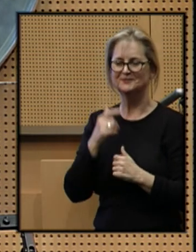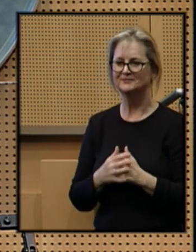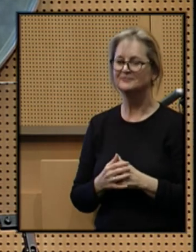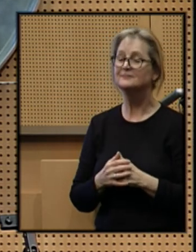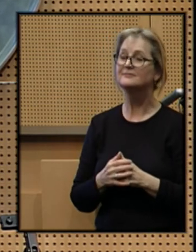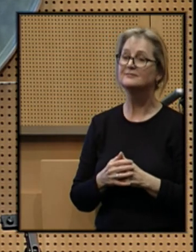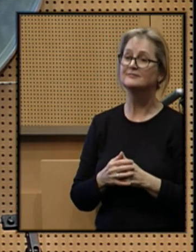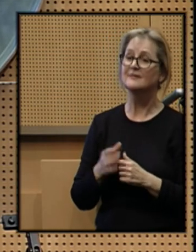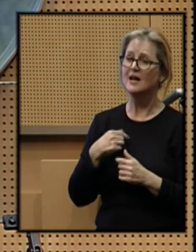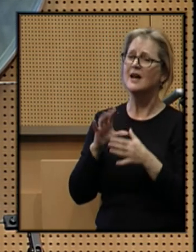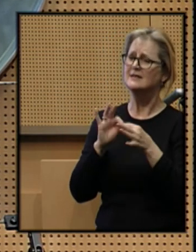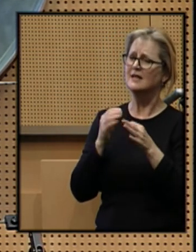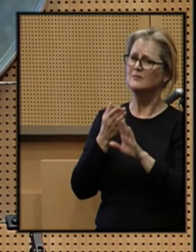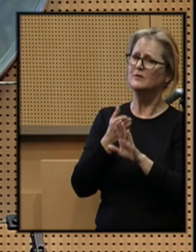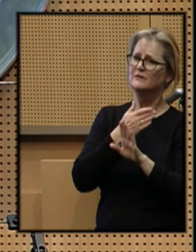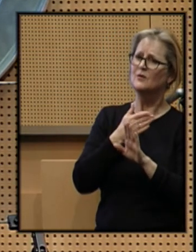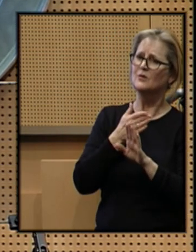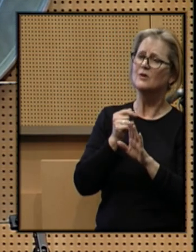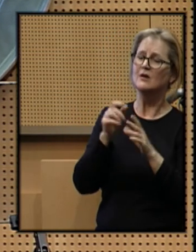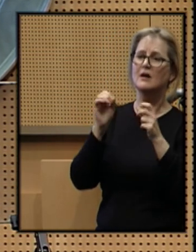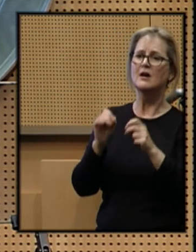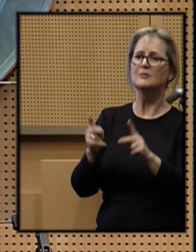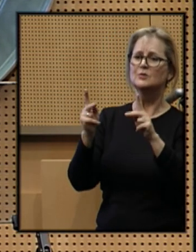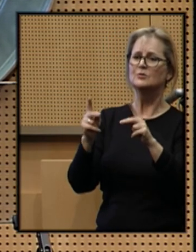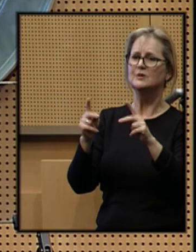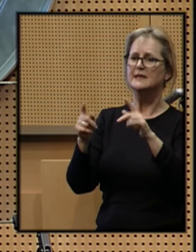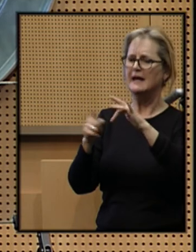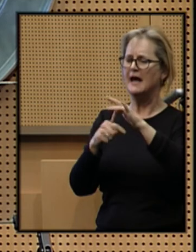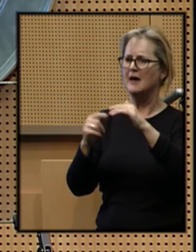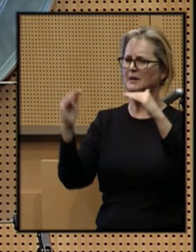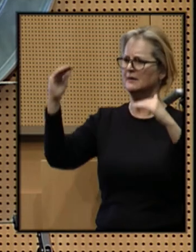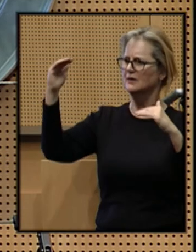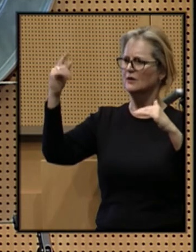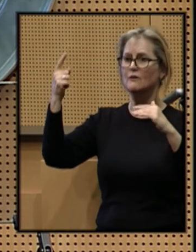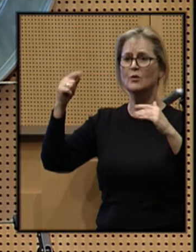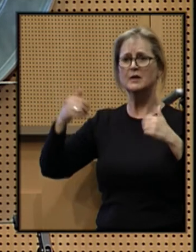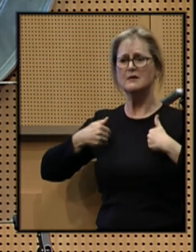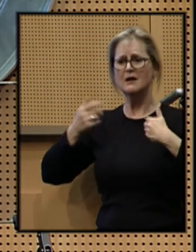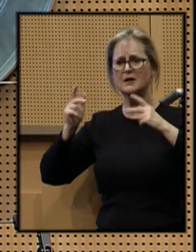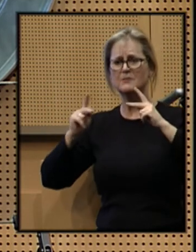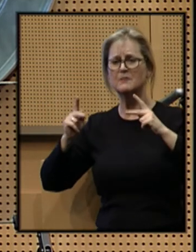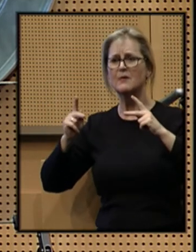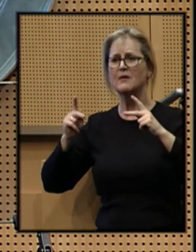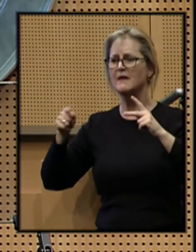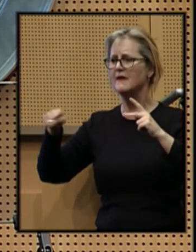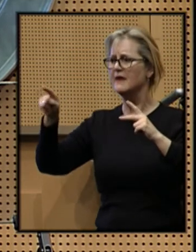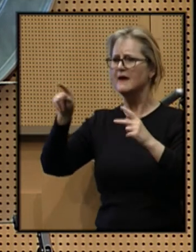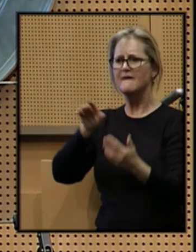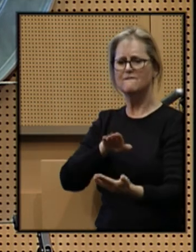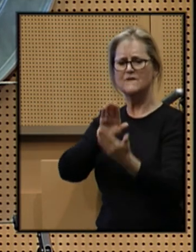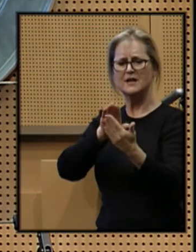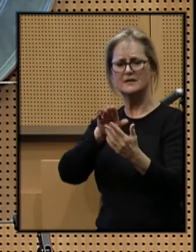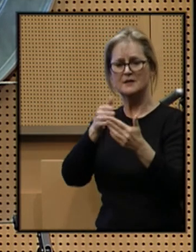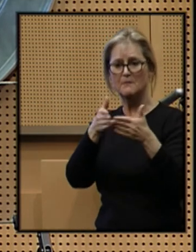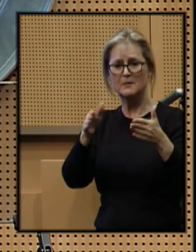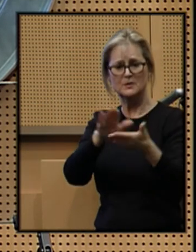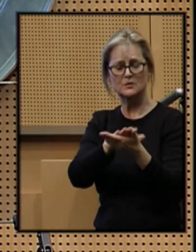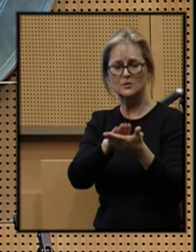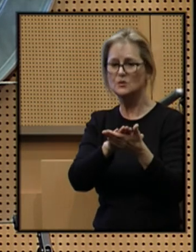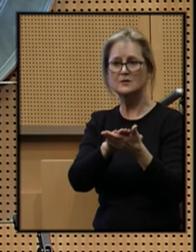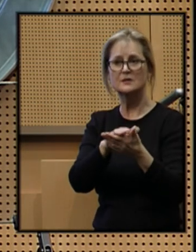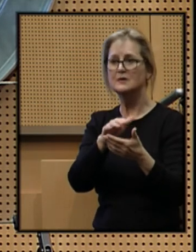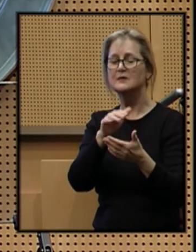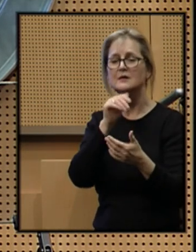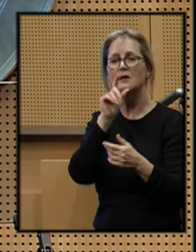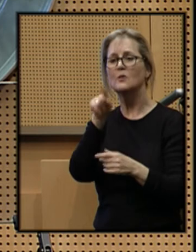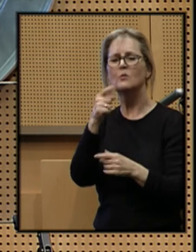And as I stated before, the opportunity gap for our young people that they face in our public schools is